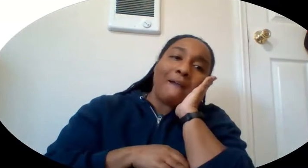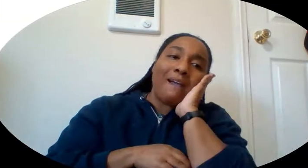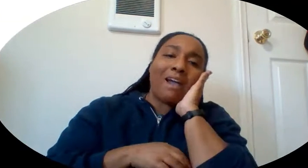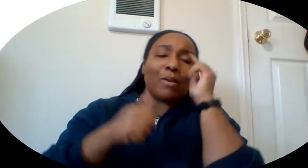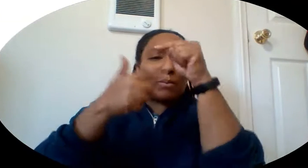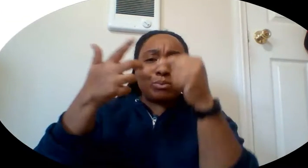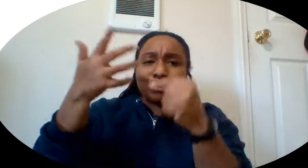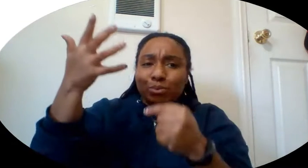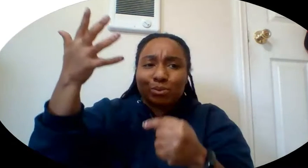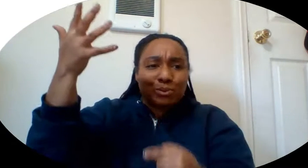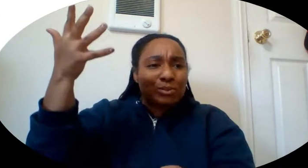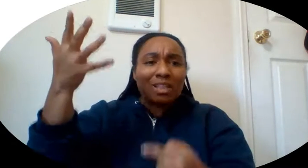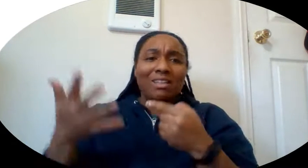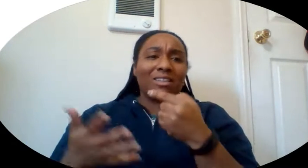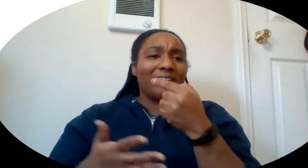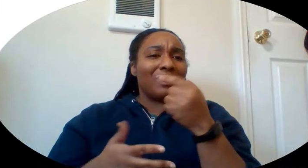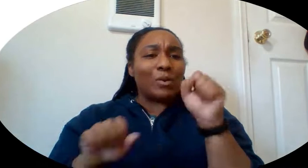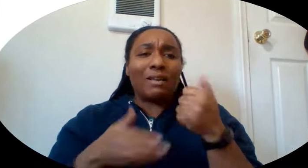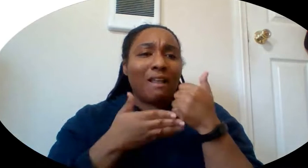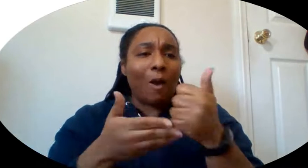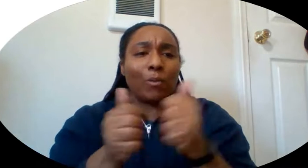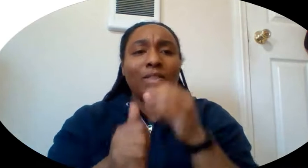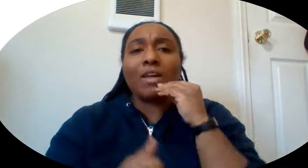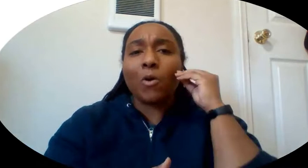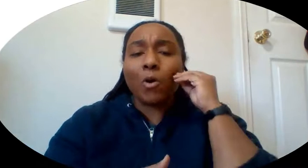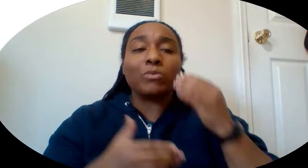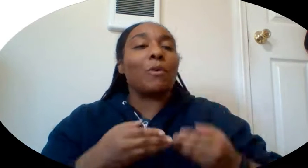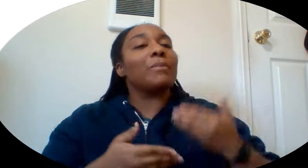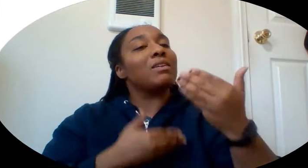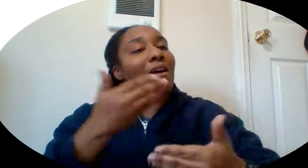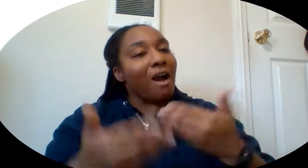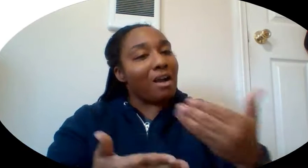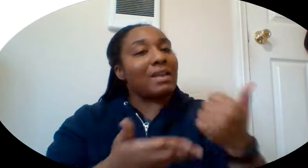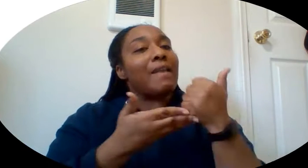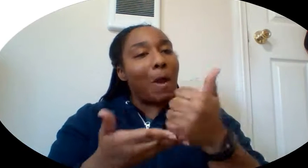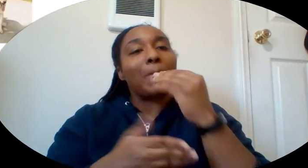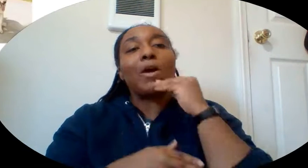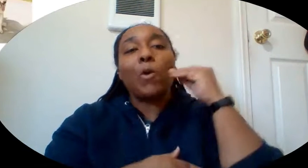that you can help at home with. So be kind and help with chores at home.